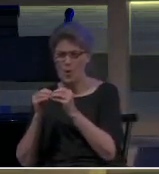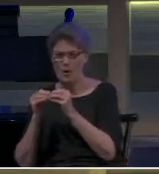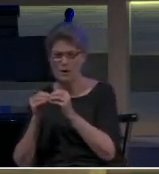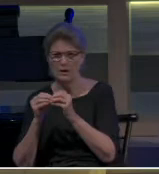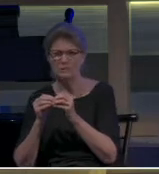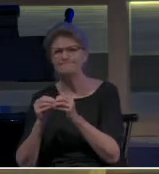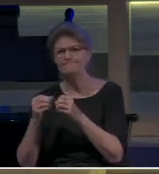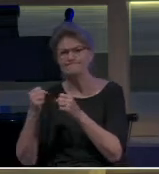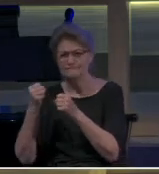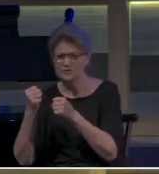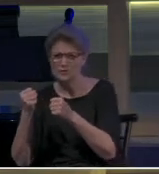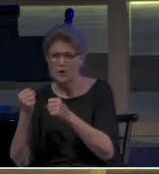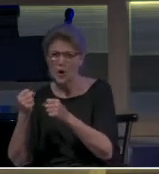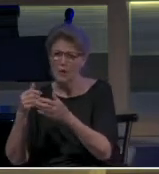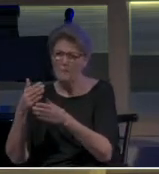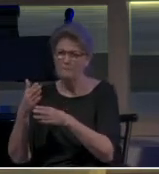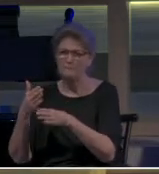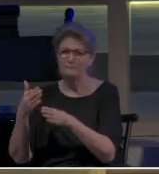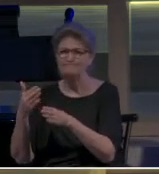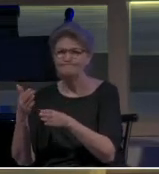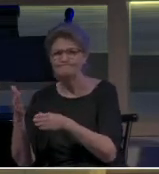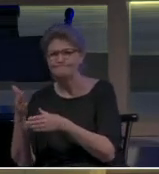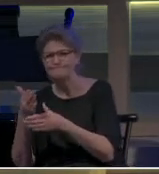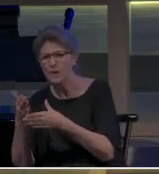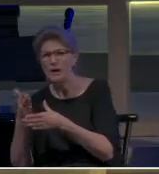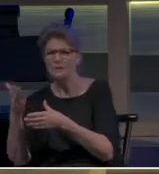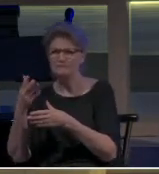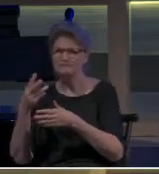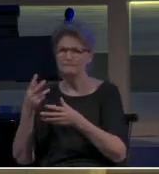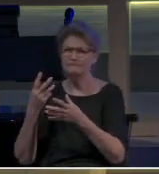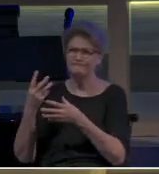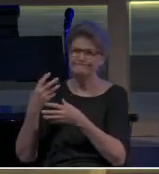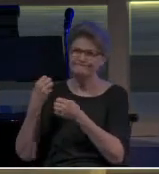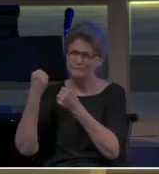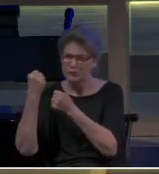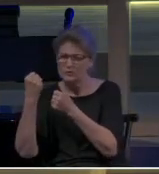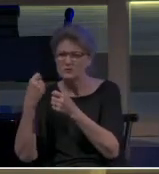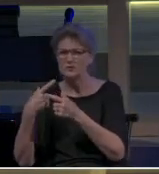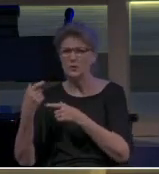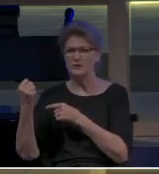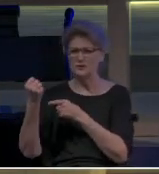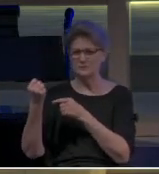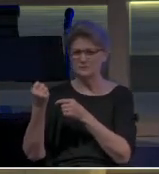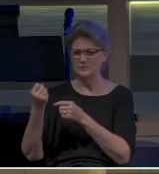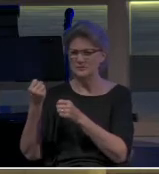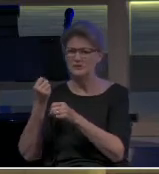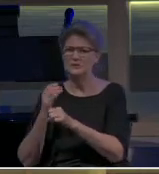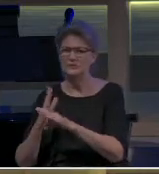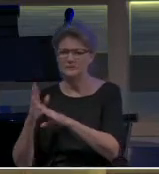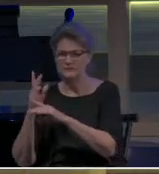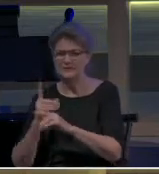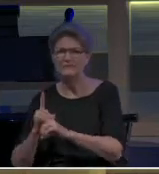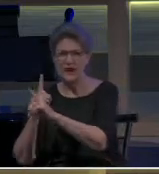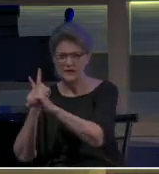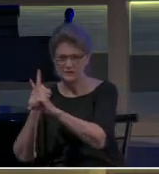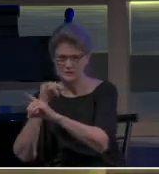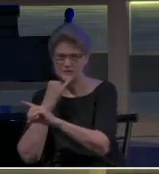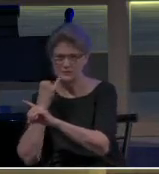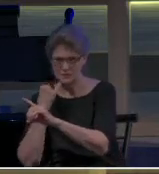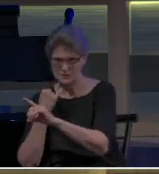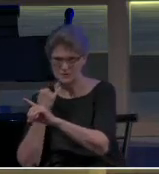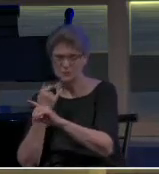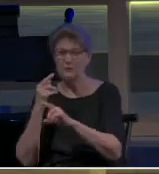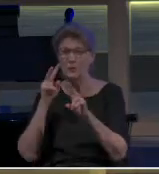up for the good of the Palestinian people as much as for Israel's good. But, you know, so we've been